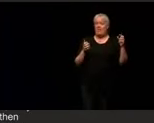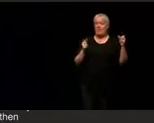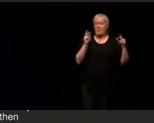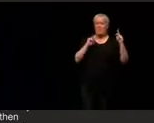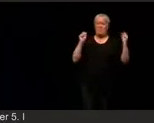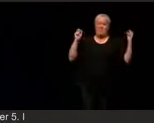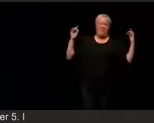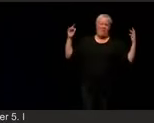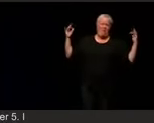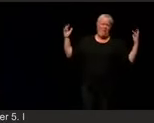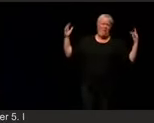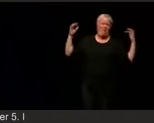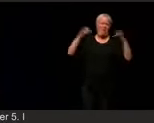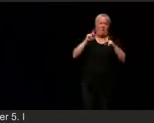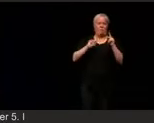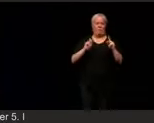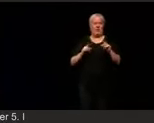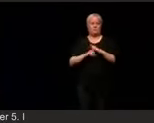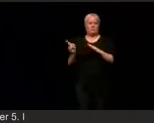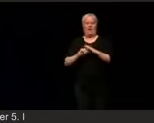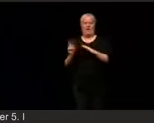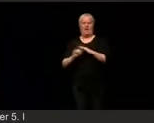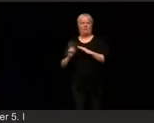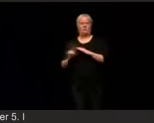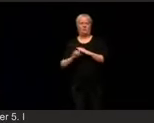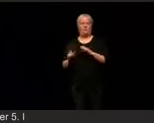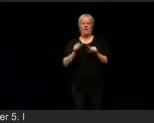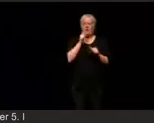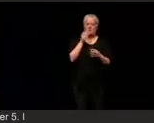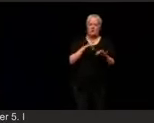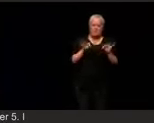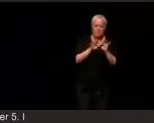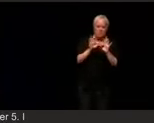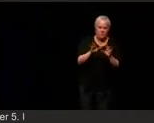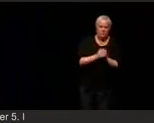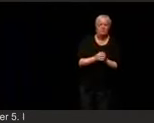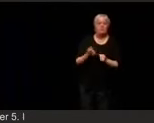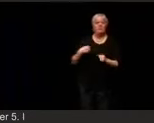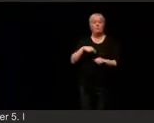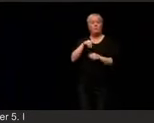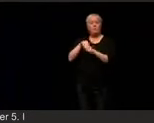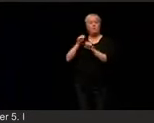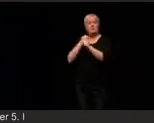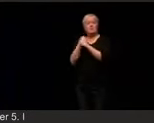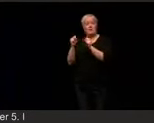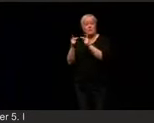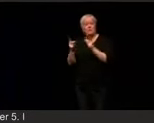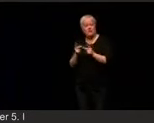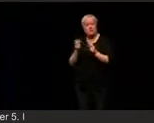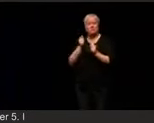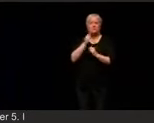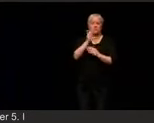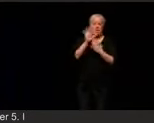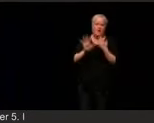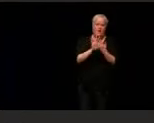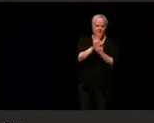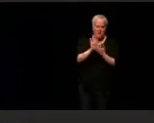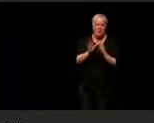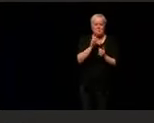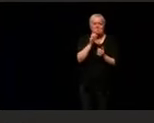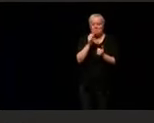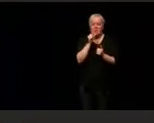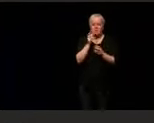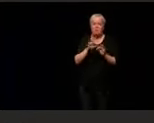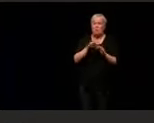floor, not that we had to be evacuated, not that we were in a safe location for several hours. The most important thing that